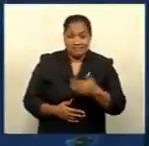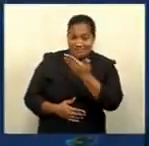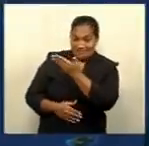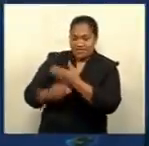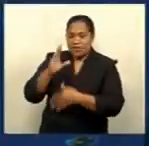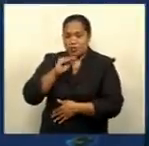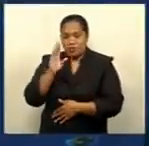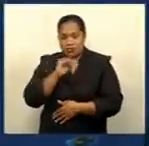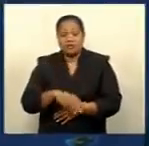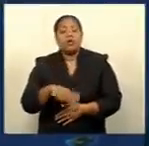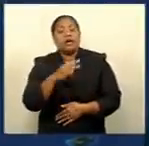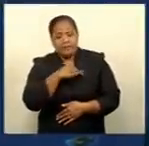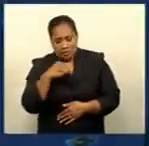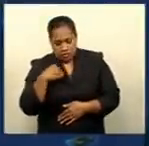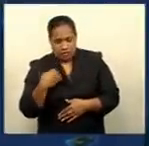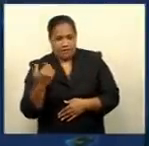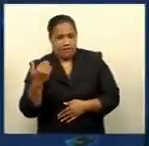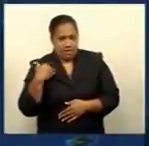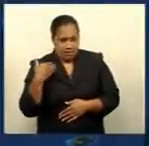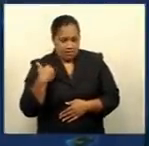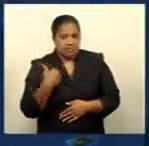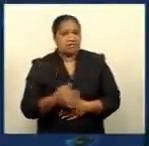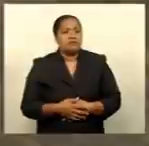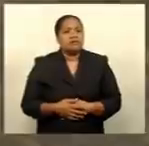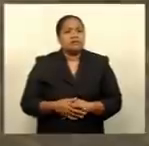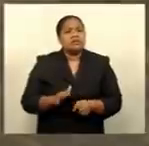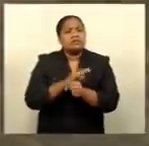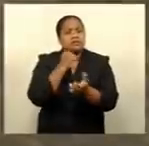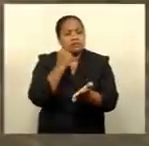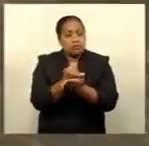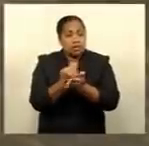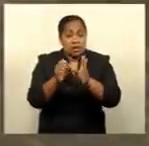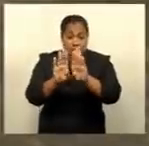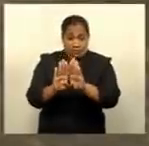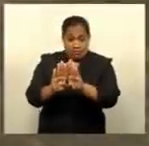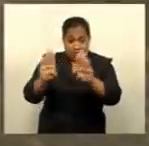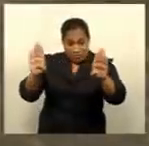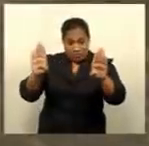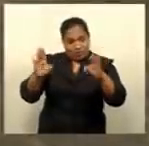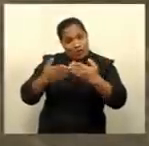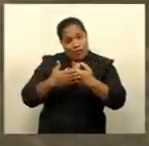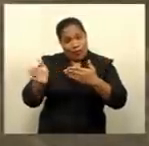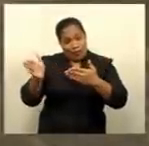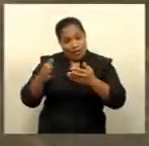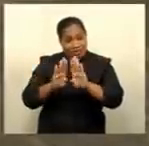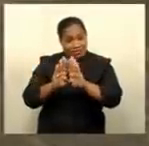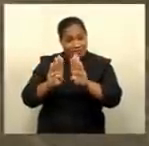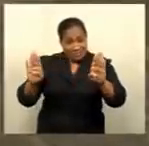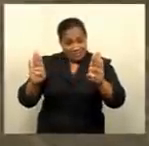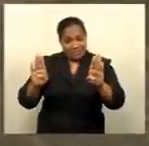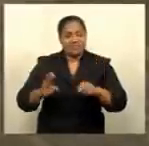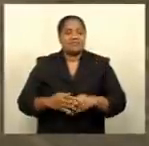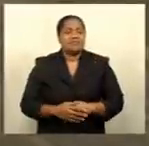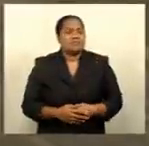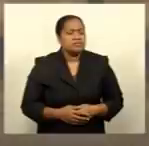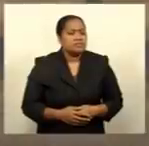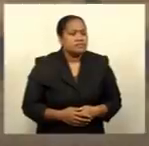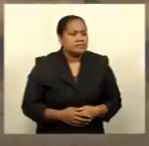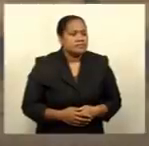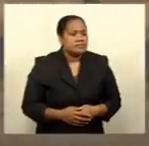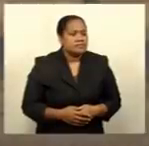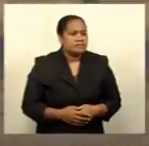health, for that matter, to ensure that when our borders open, that we will heighten our